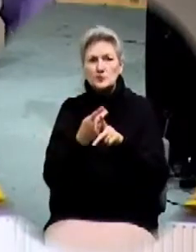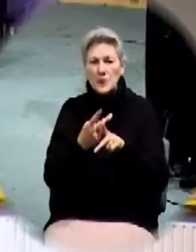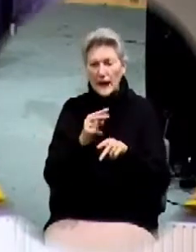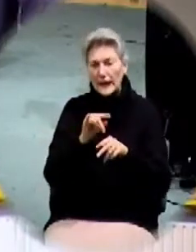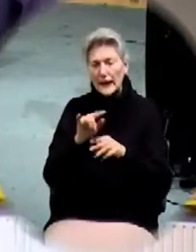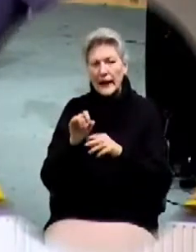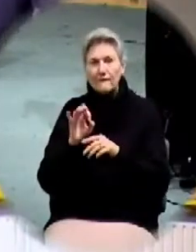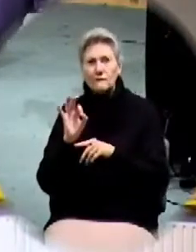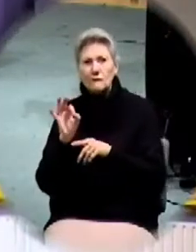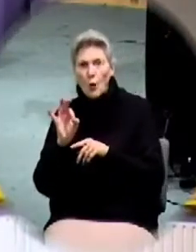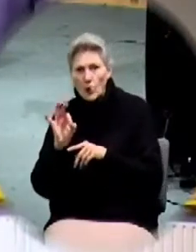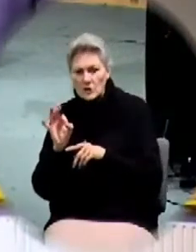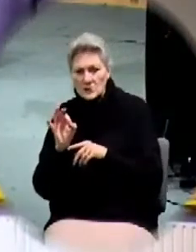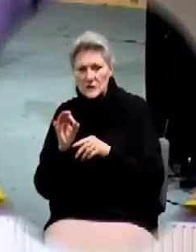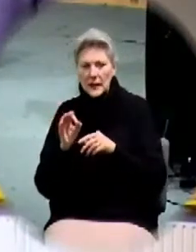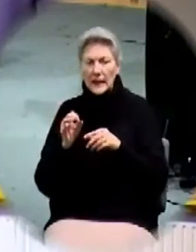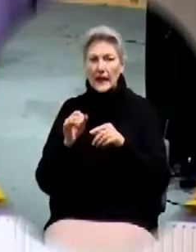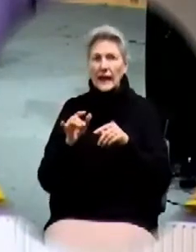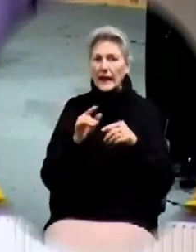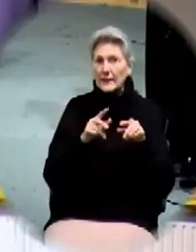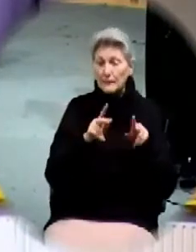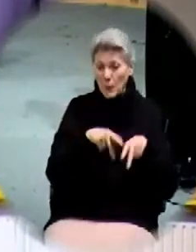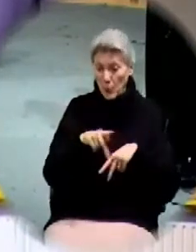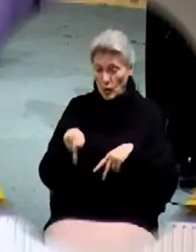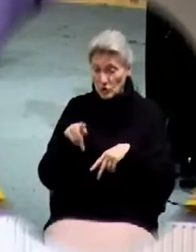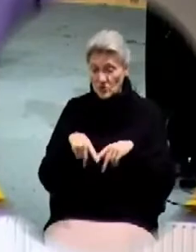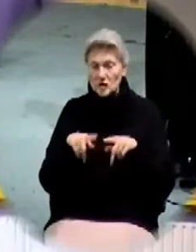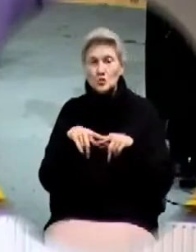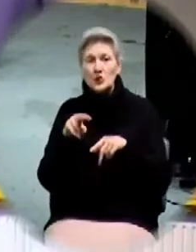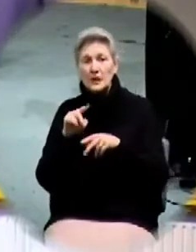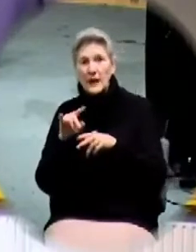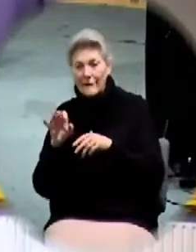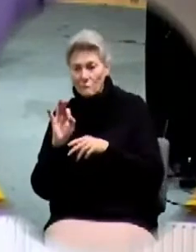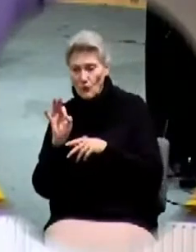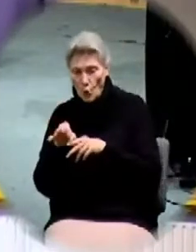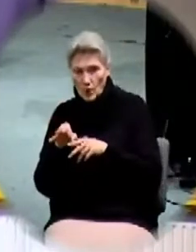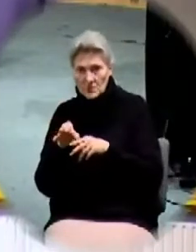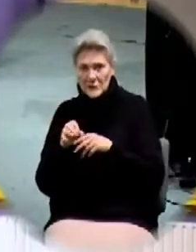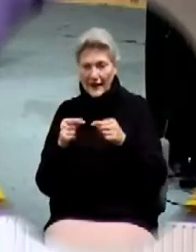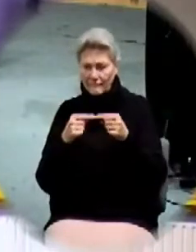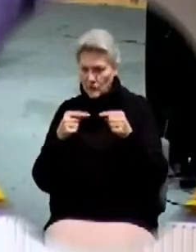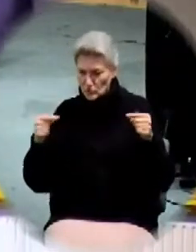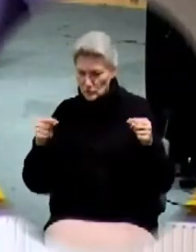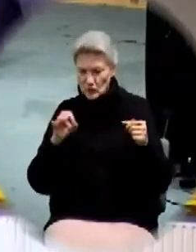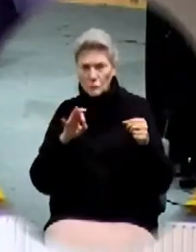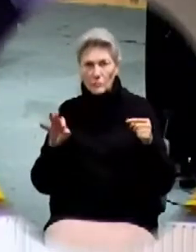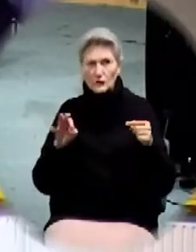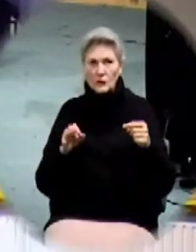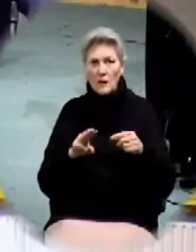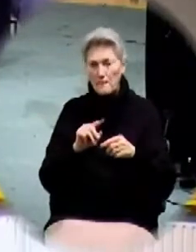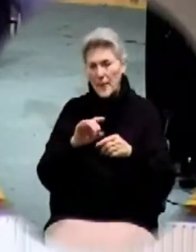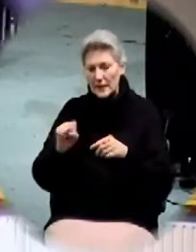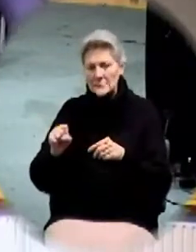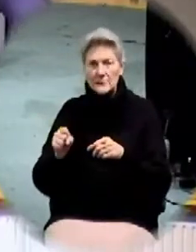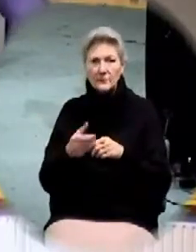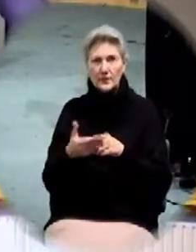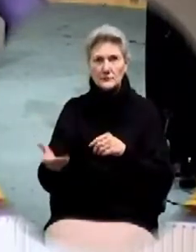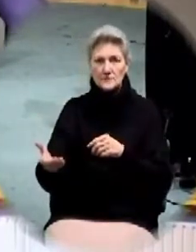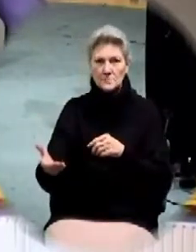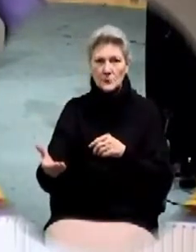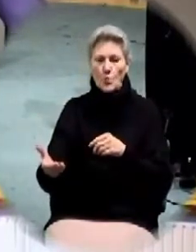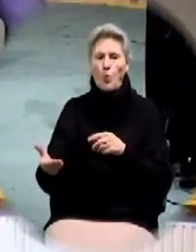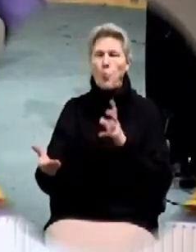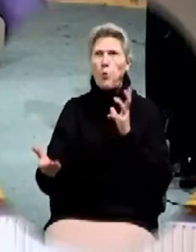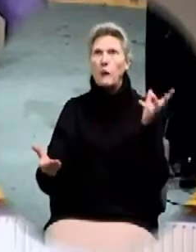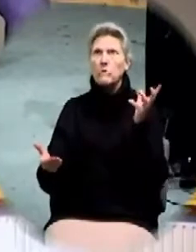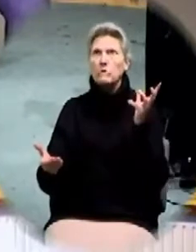magnitude of the net force in the same direction as the net force and adversely proportional to the mass of the object. That's a